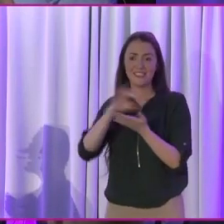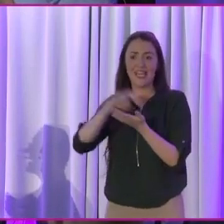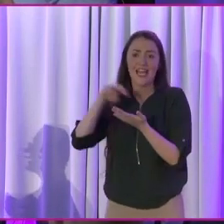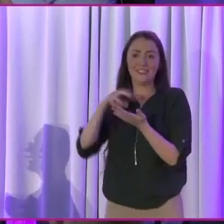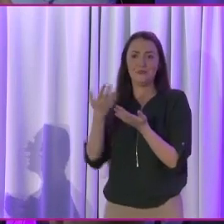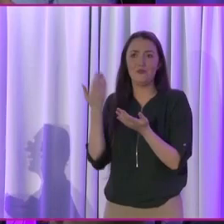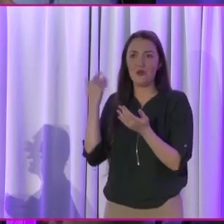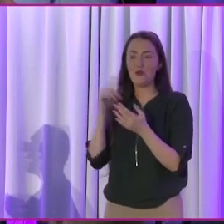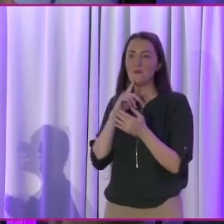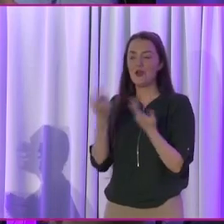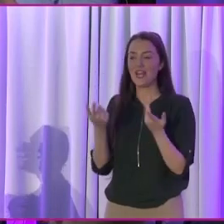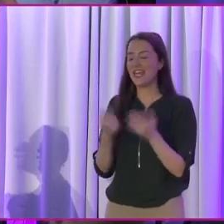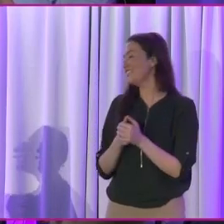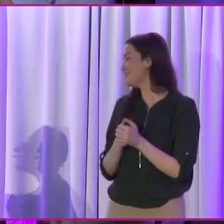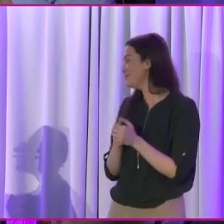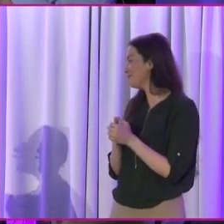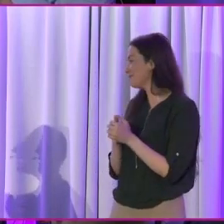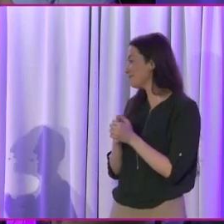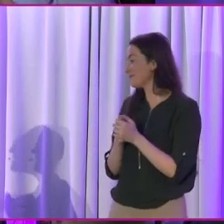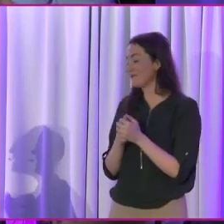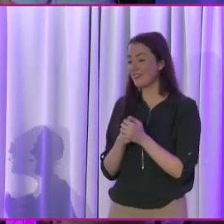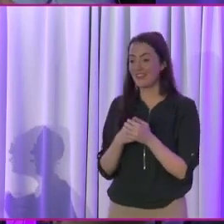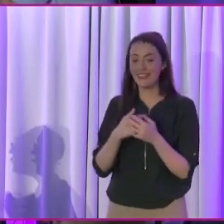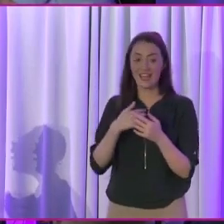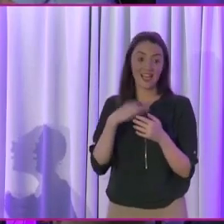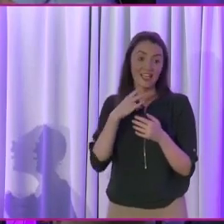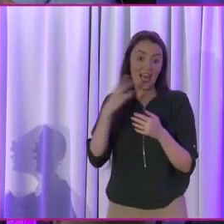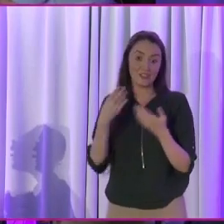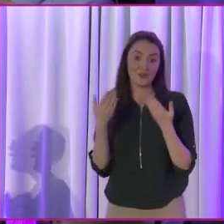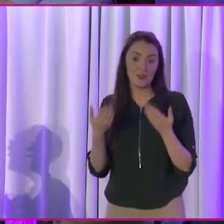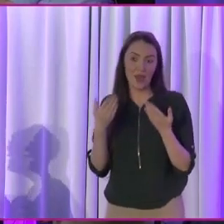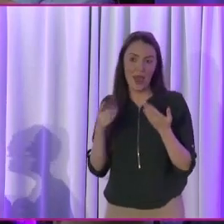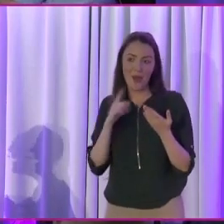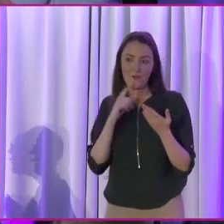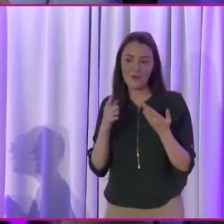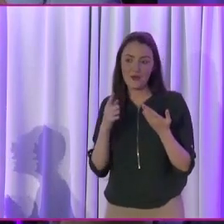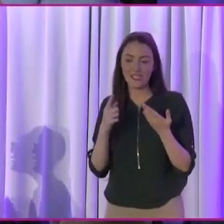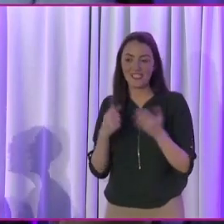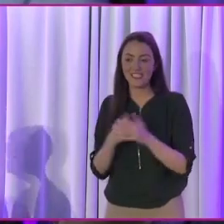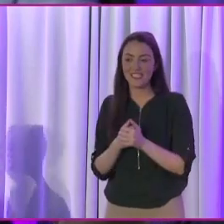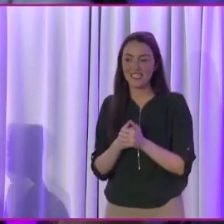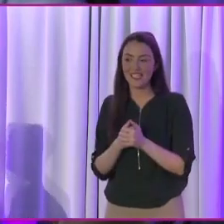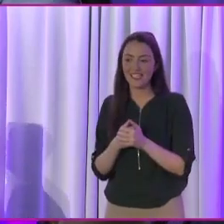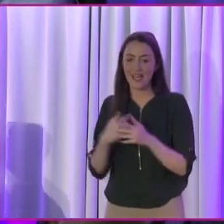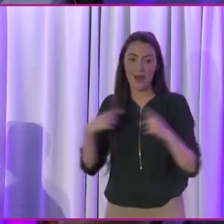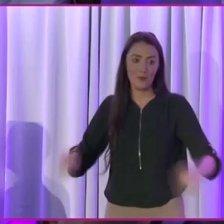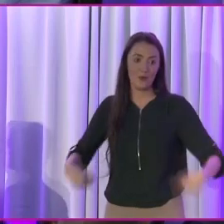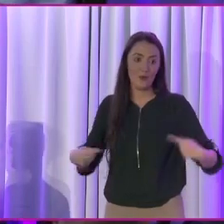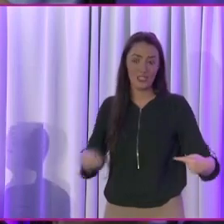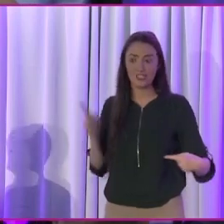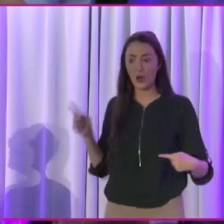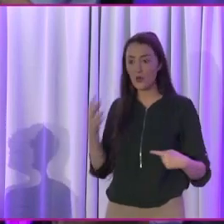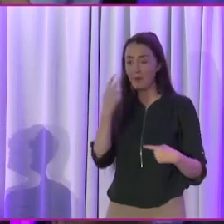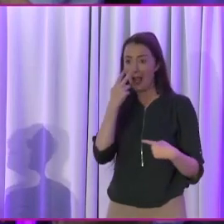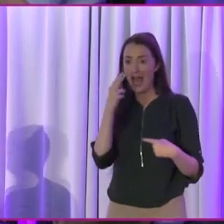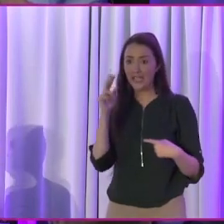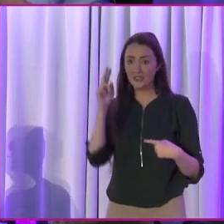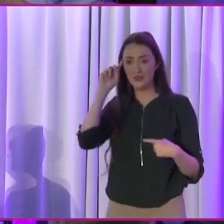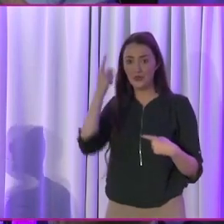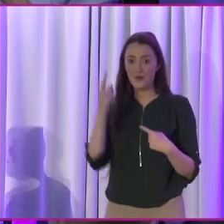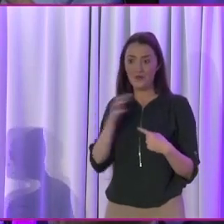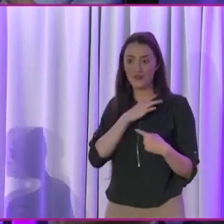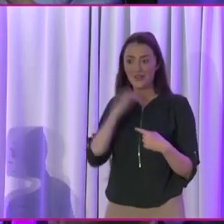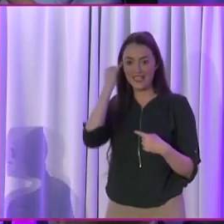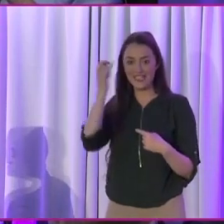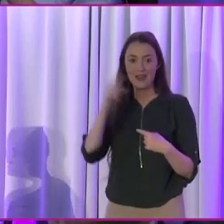I could ask you now, but I don't know how good we feel. I'm in a wheelchair, and you're blind, so I don't know how far we get. But,